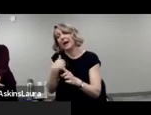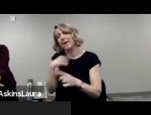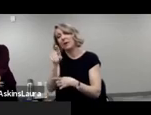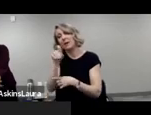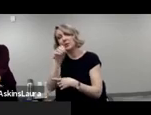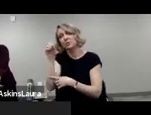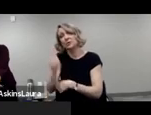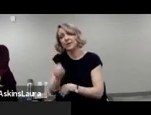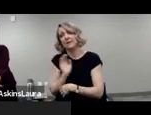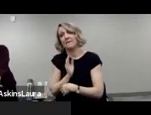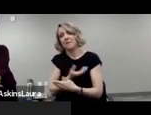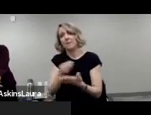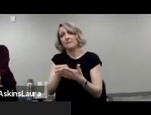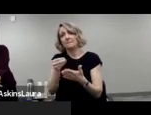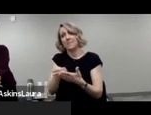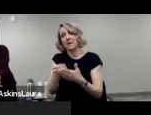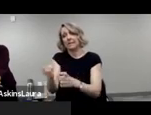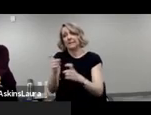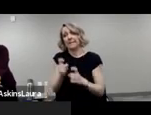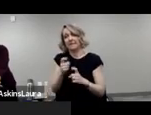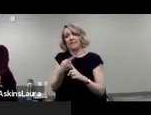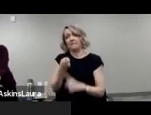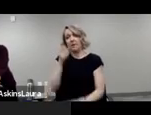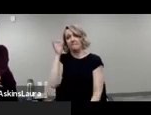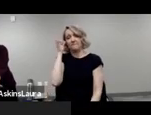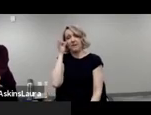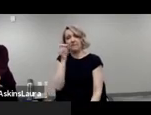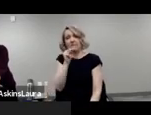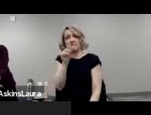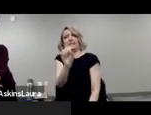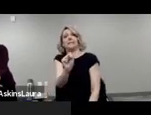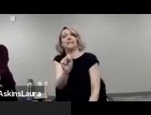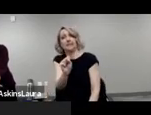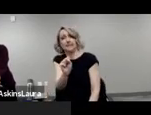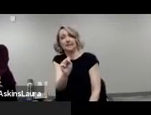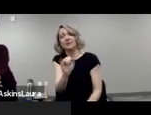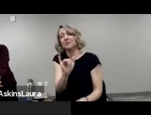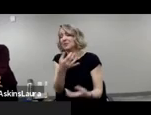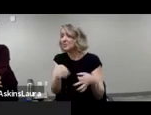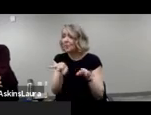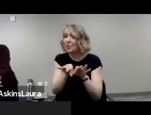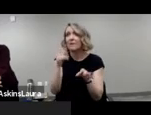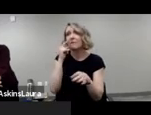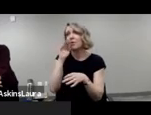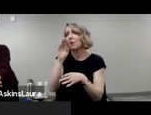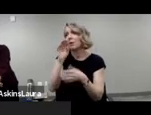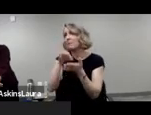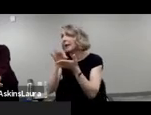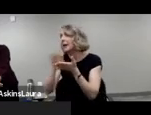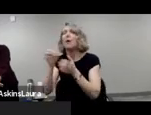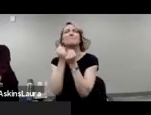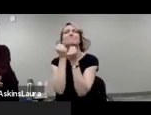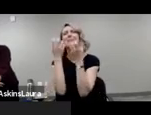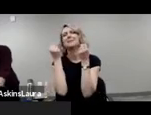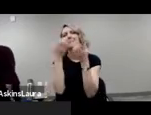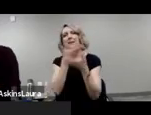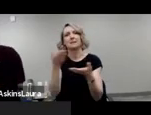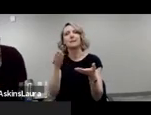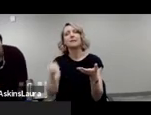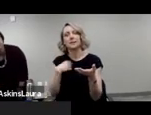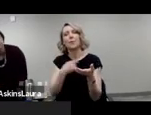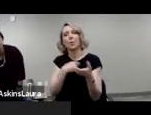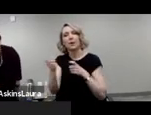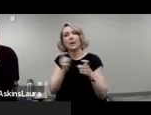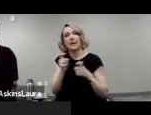through government funds, so that is critical. Funding for Medi-Cal, mean, these things that pay for